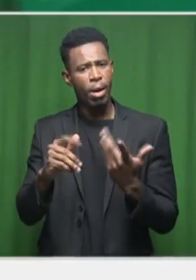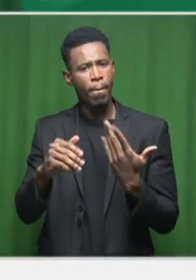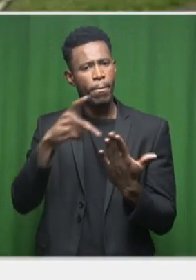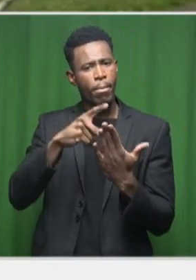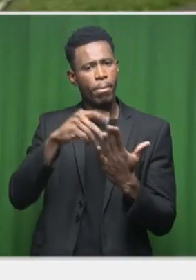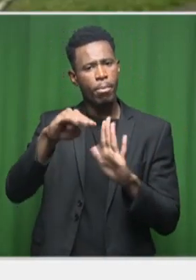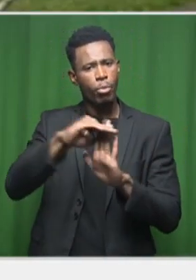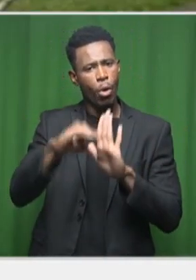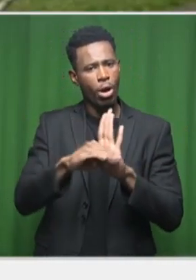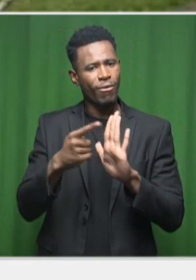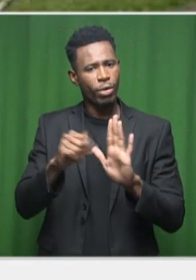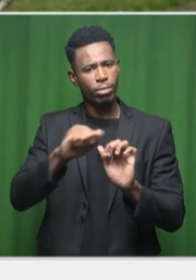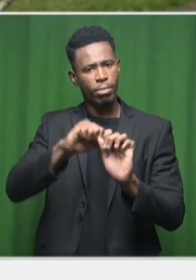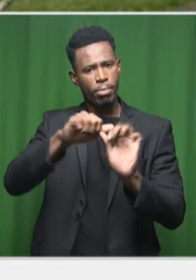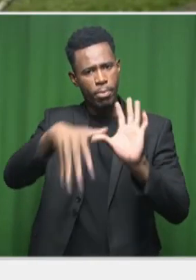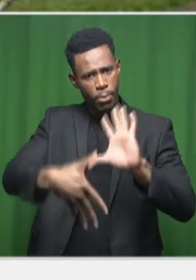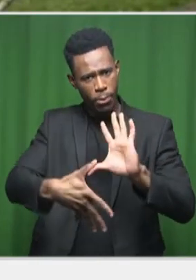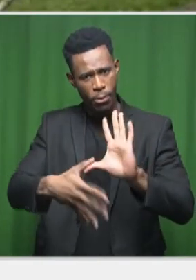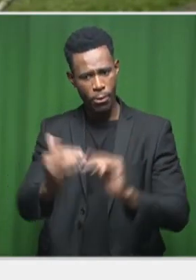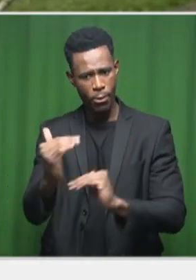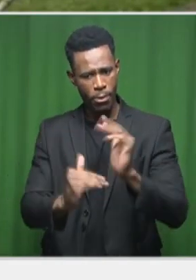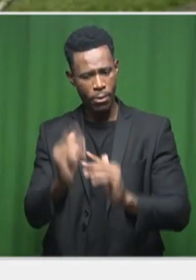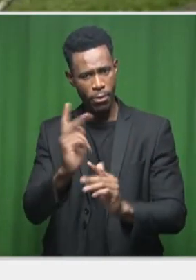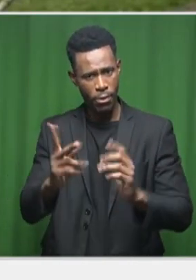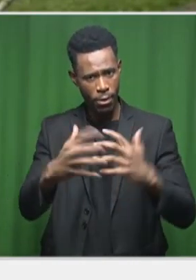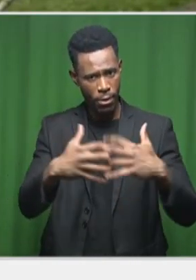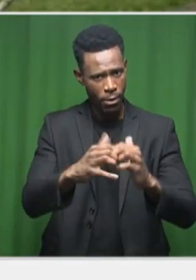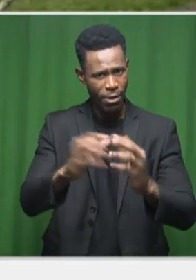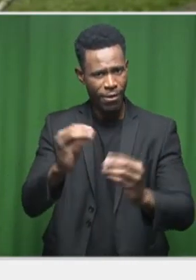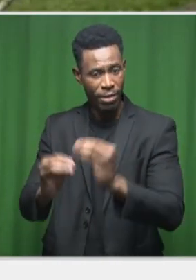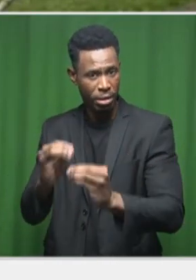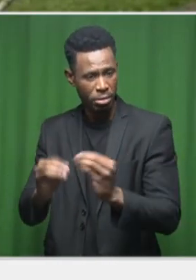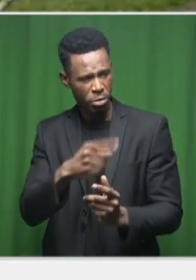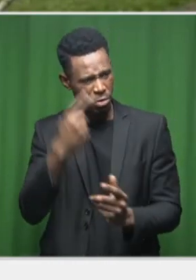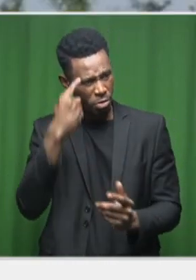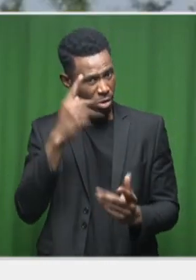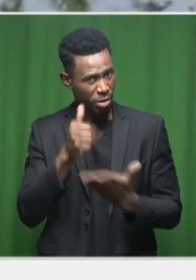mean for the country if it were to be carried out successfully?